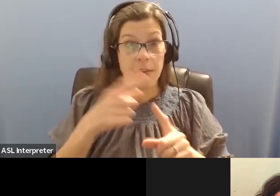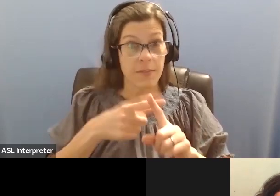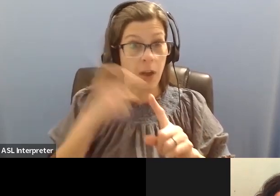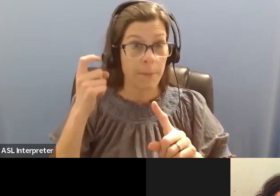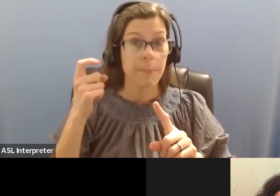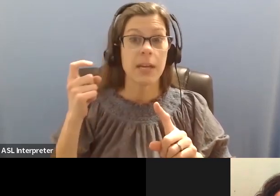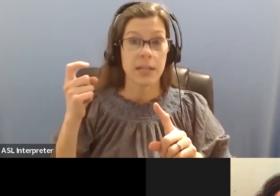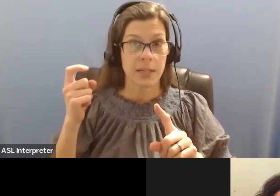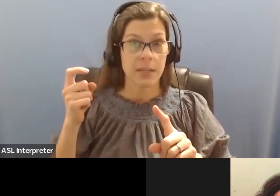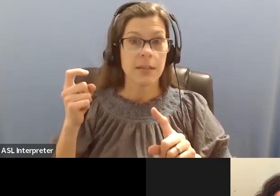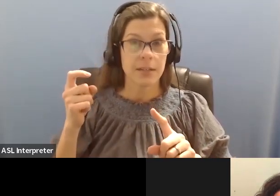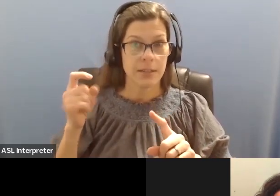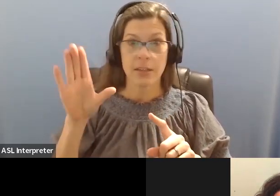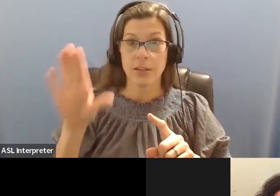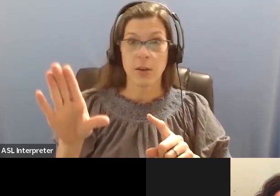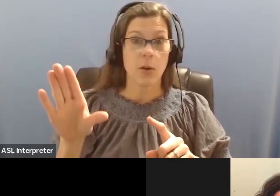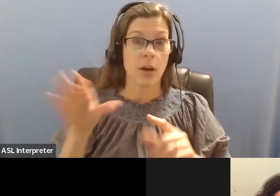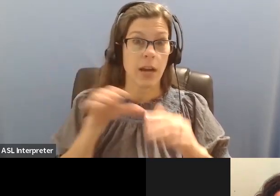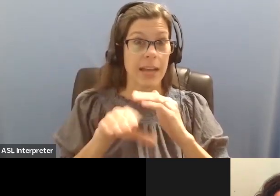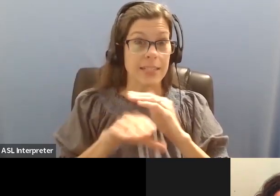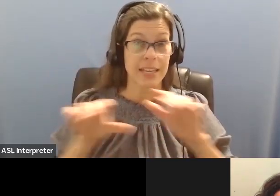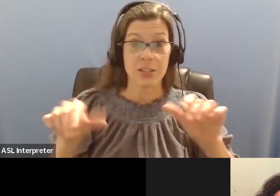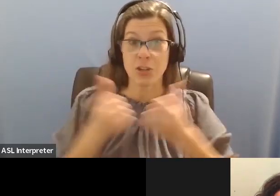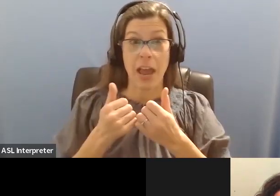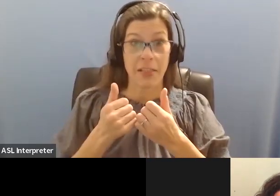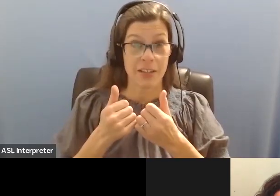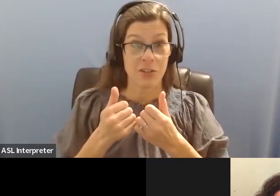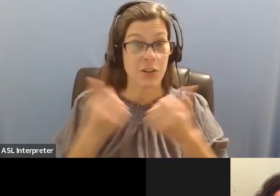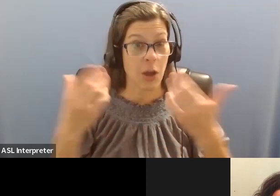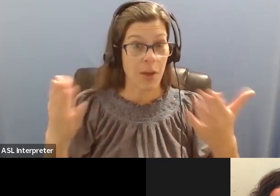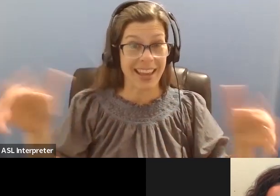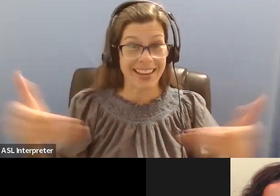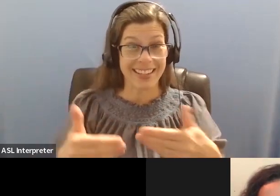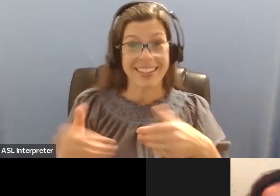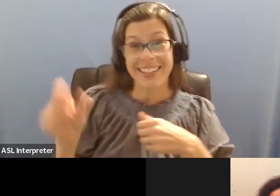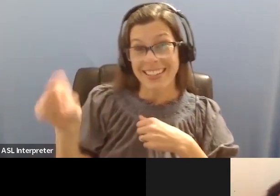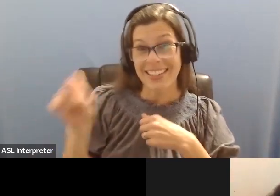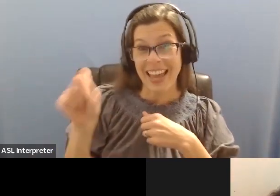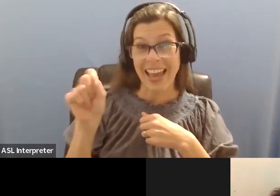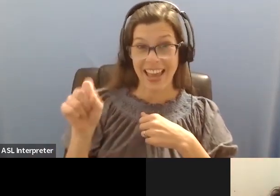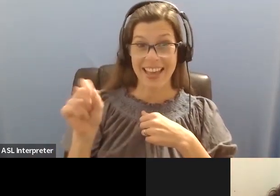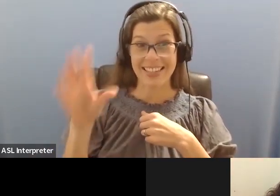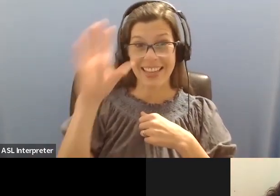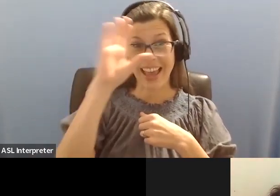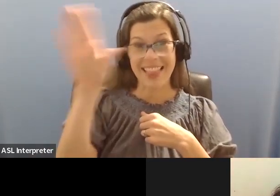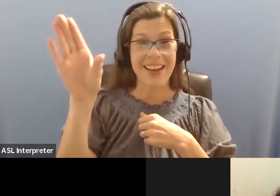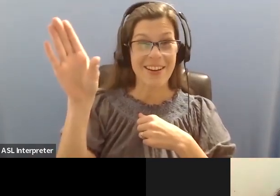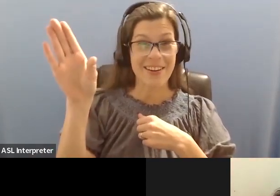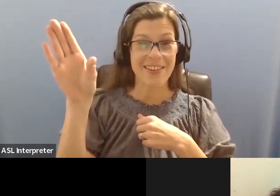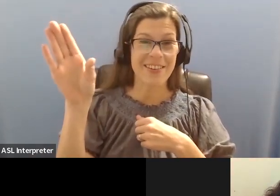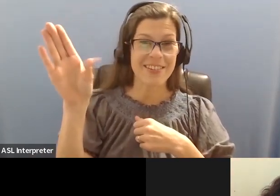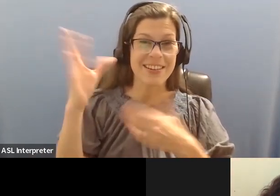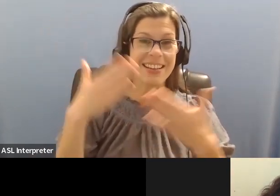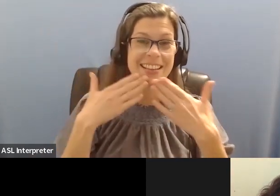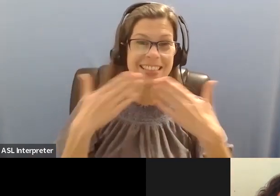a little bit about your access challenge or challenges. Yeah. Hello, everyone, and